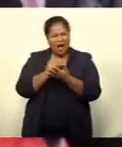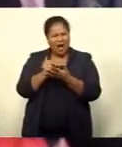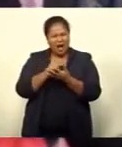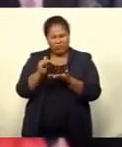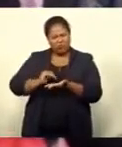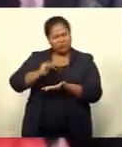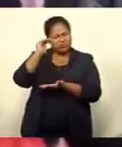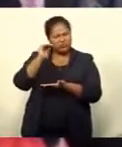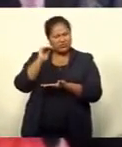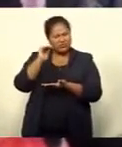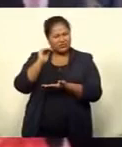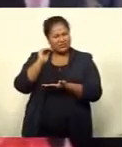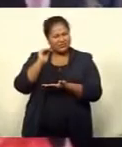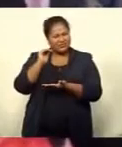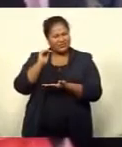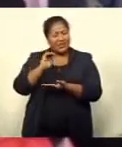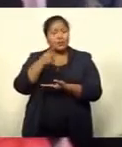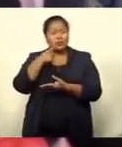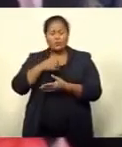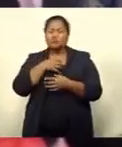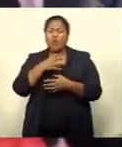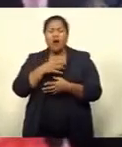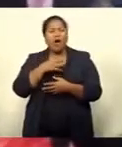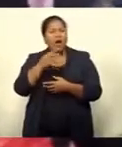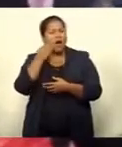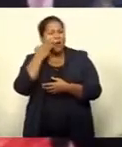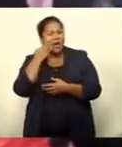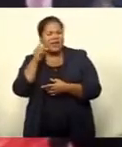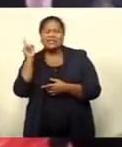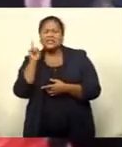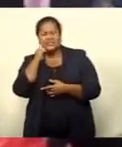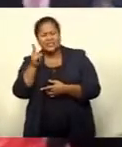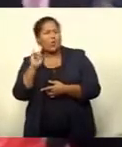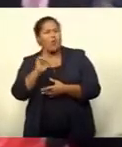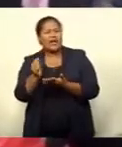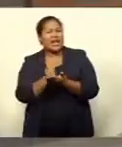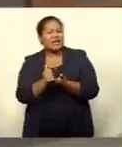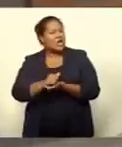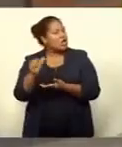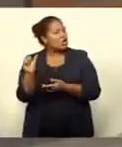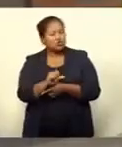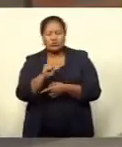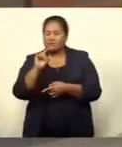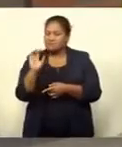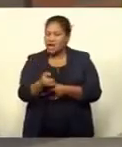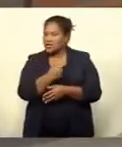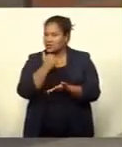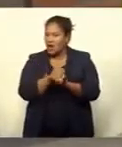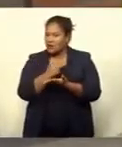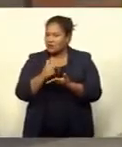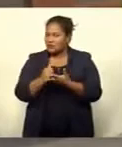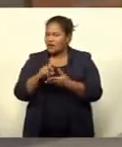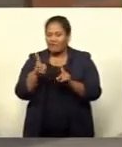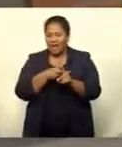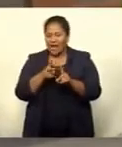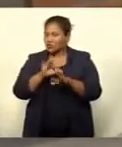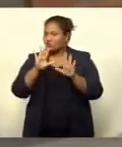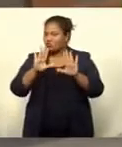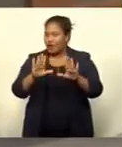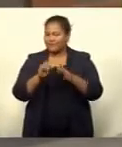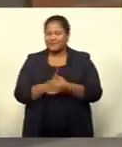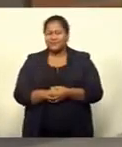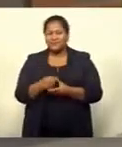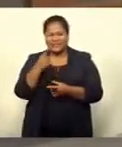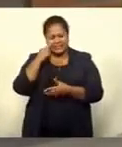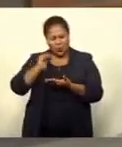creating awareness taking action and demanding accountability on violence against women have you seen an increase